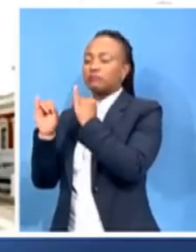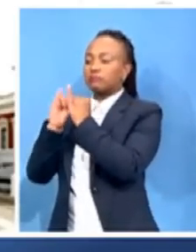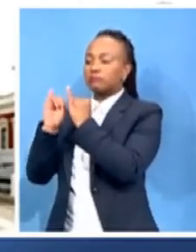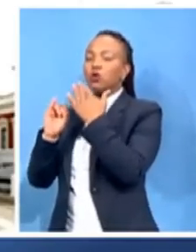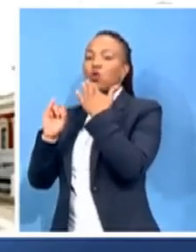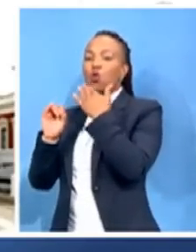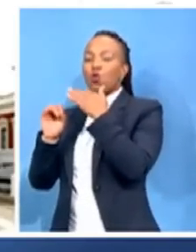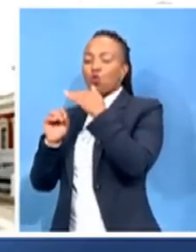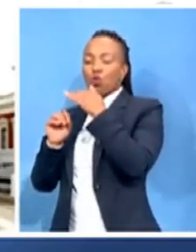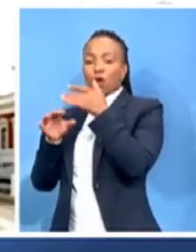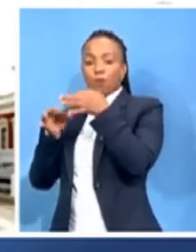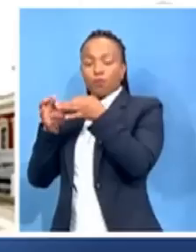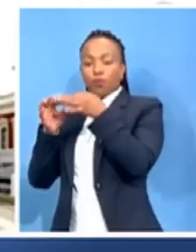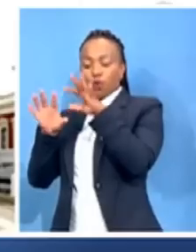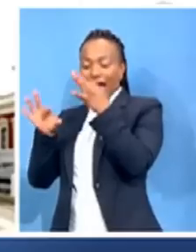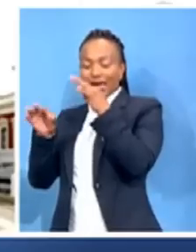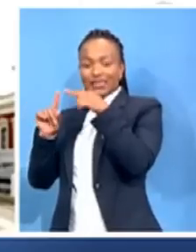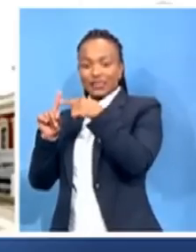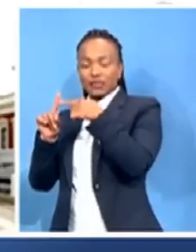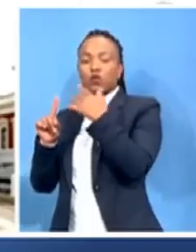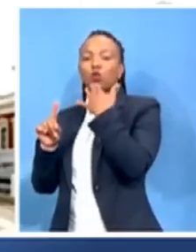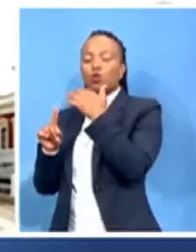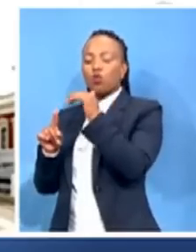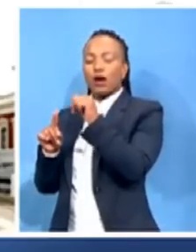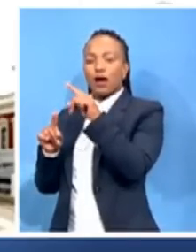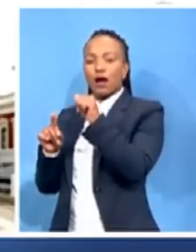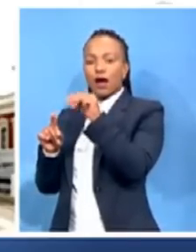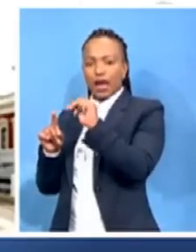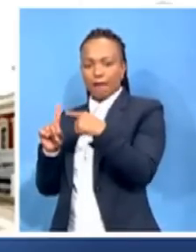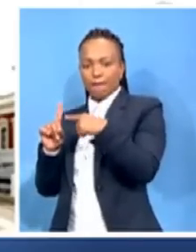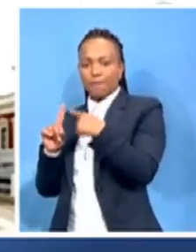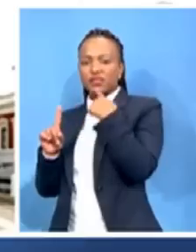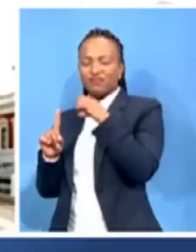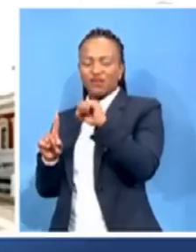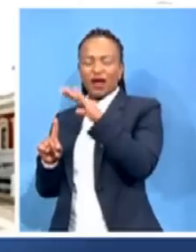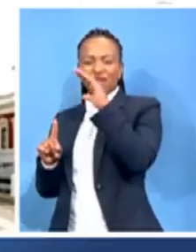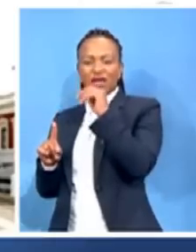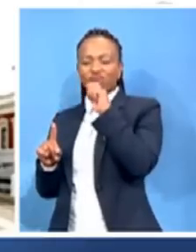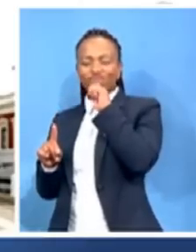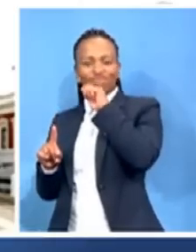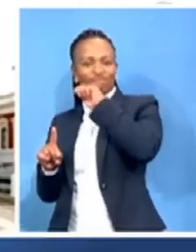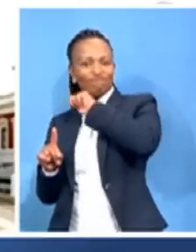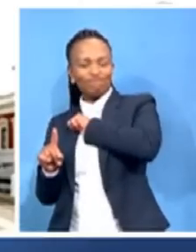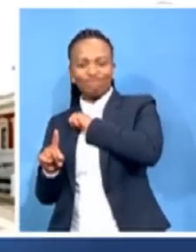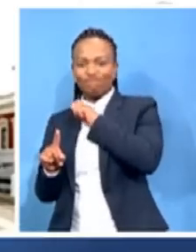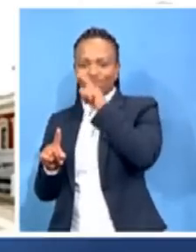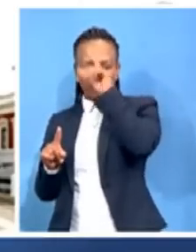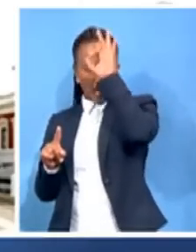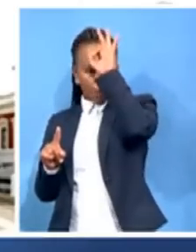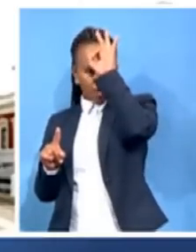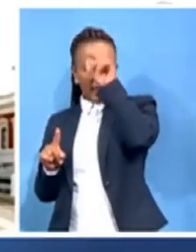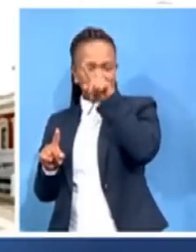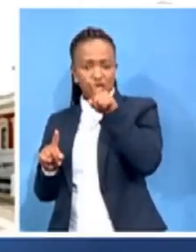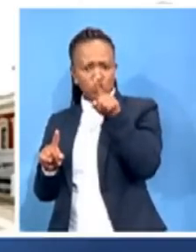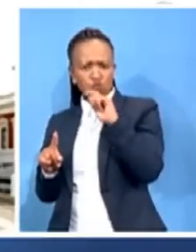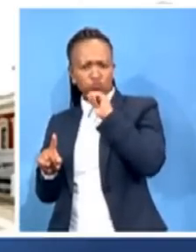Africans have lost all confidence in the South African Police Service. How confident are you that the police will follow up